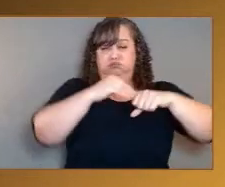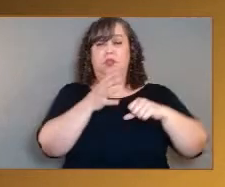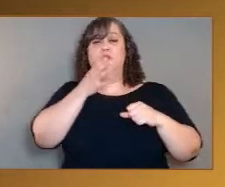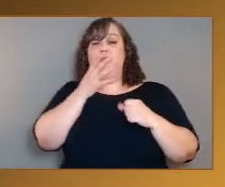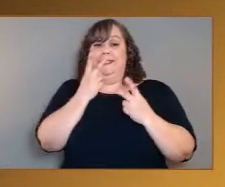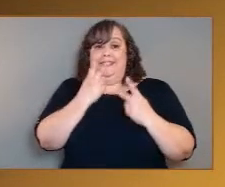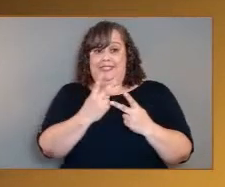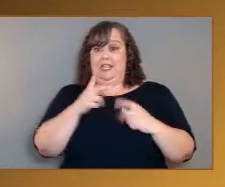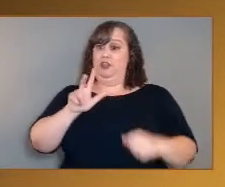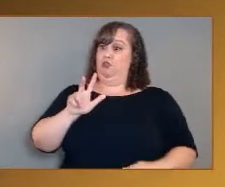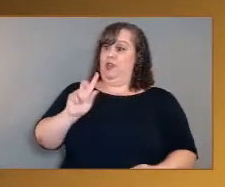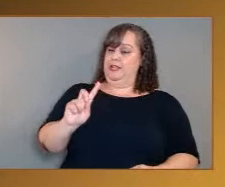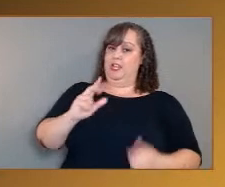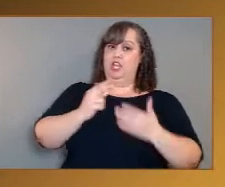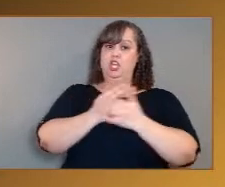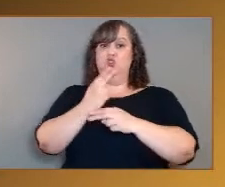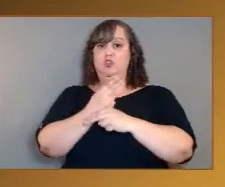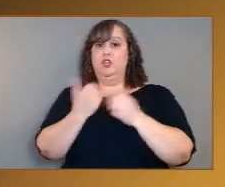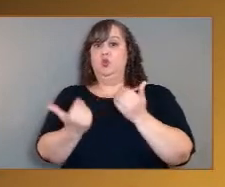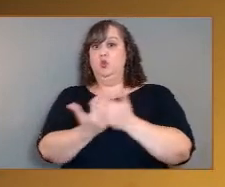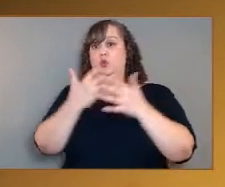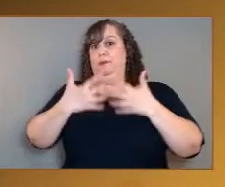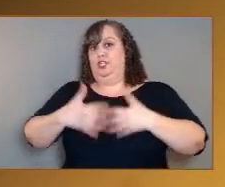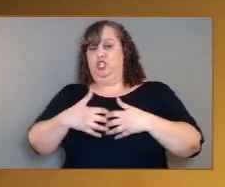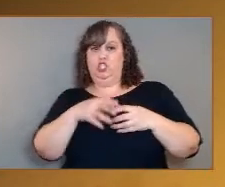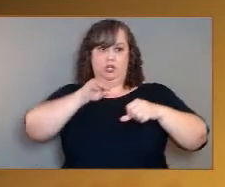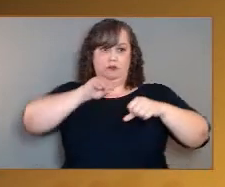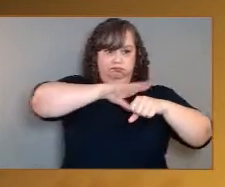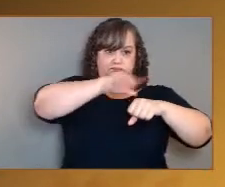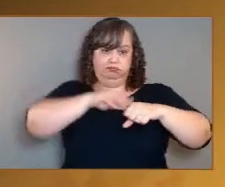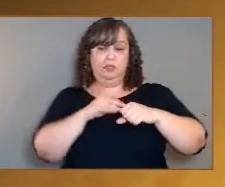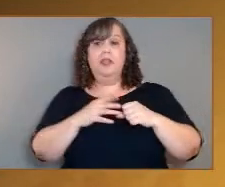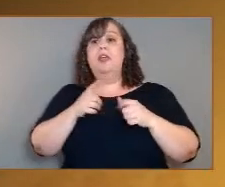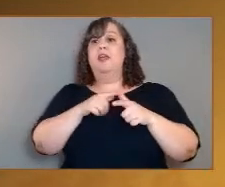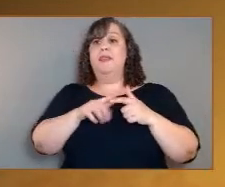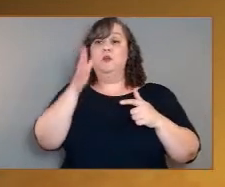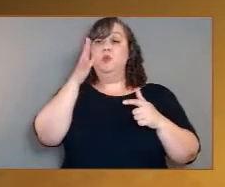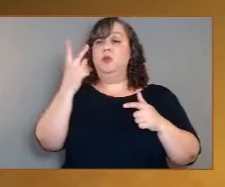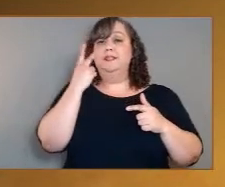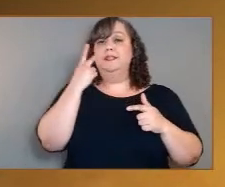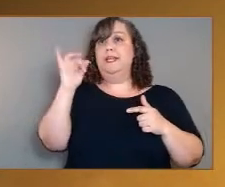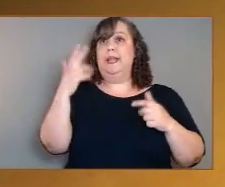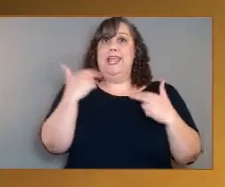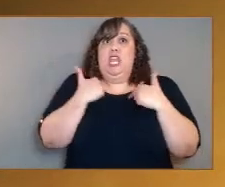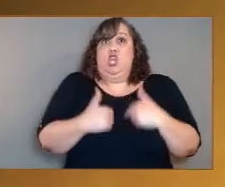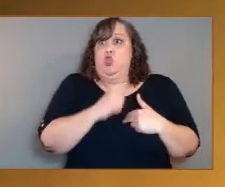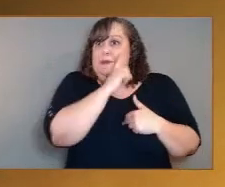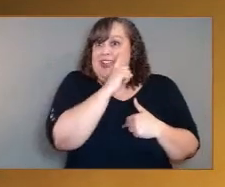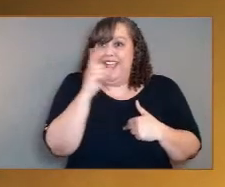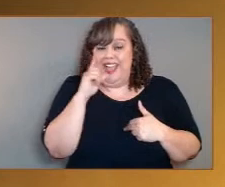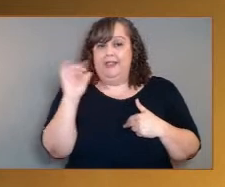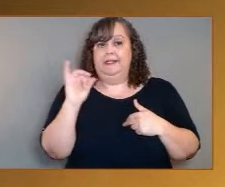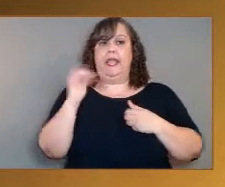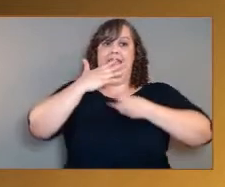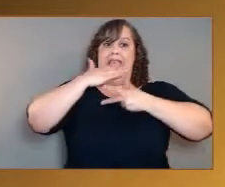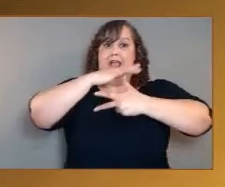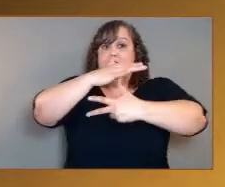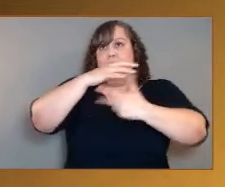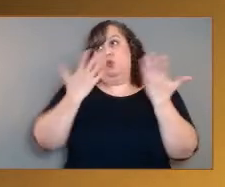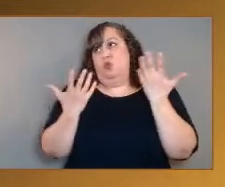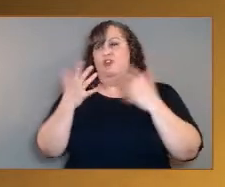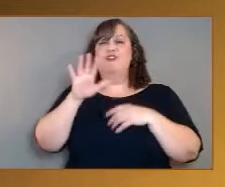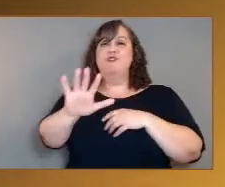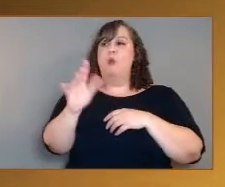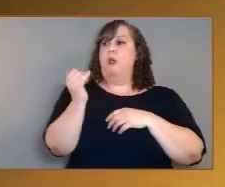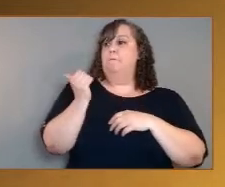And eventually we'll see human scale features as if we coming in on a helicopter or in your backyard drone. So we're going to use the day side. But as we get there,